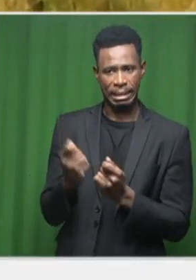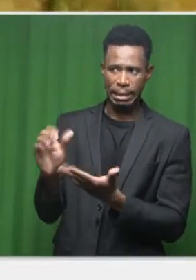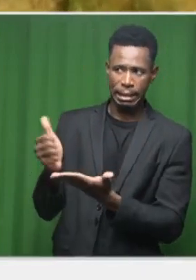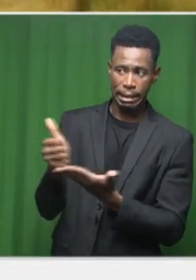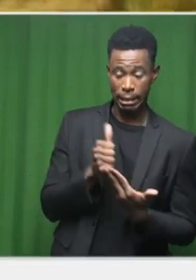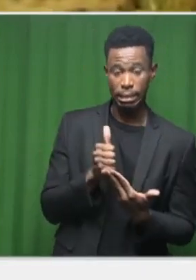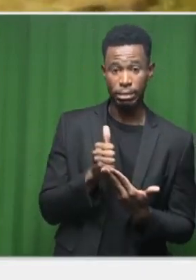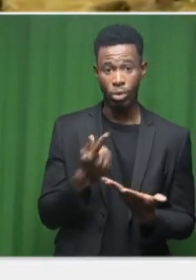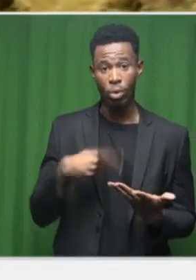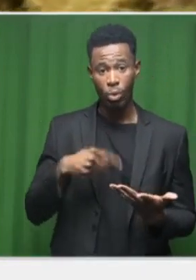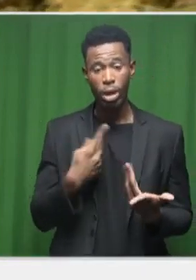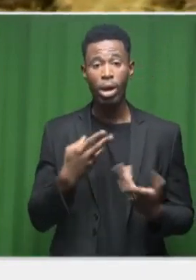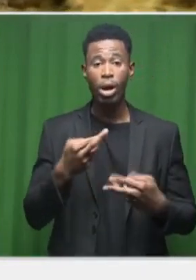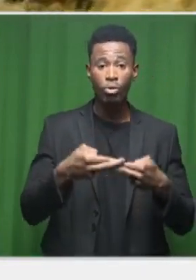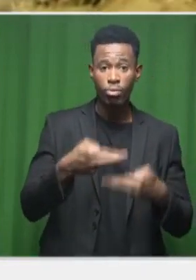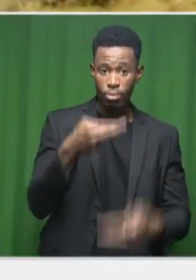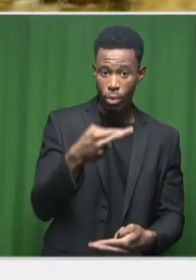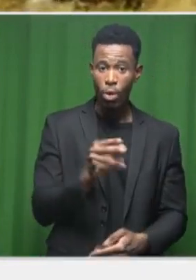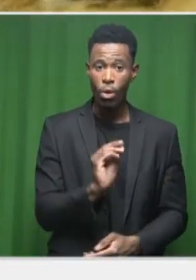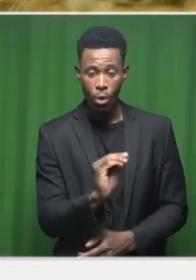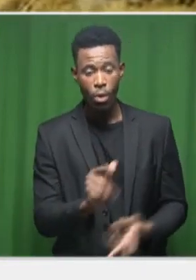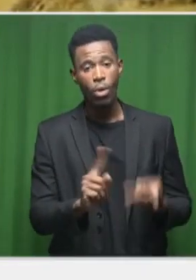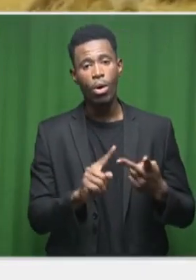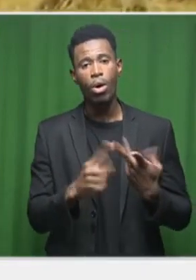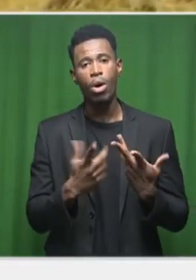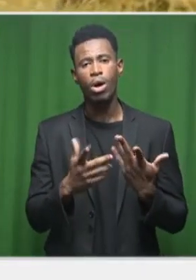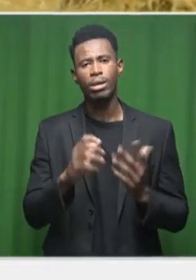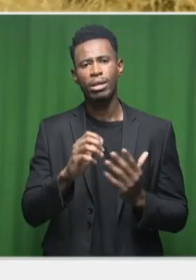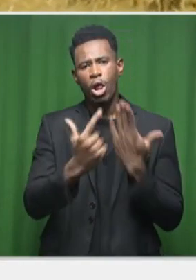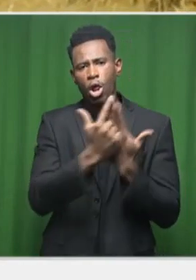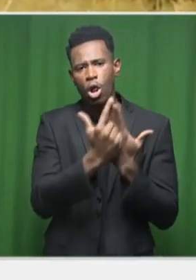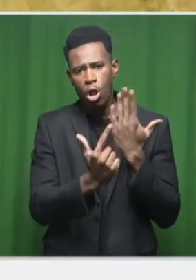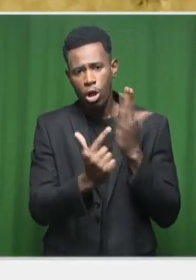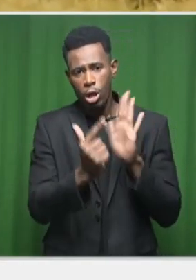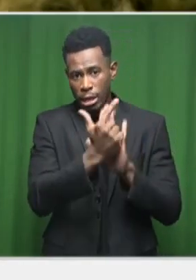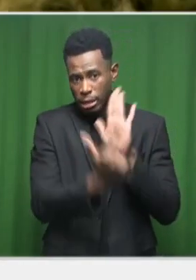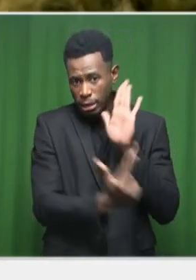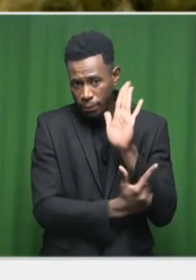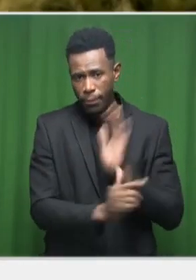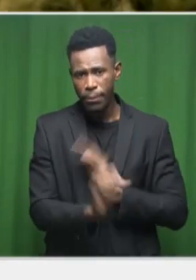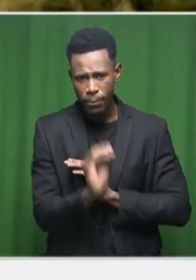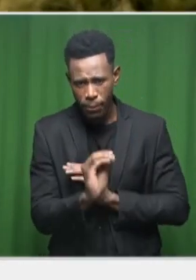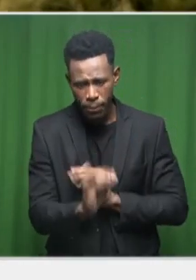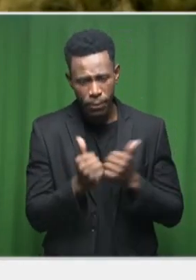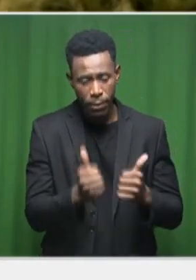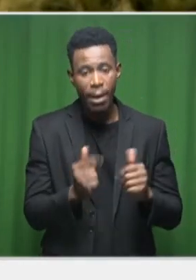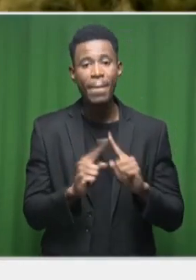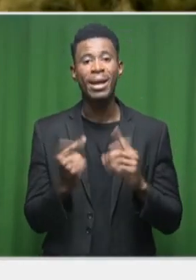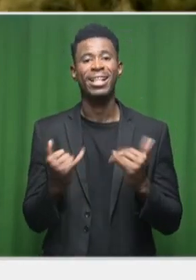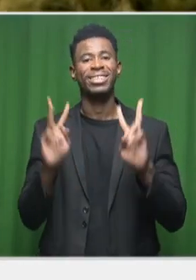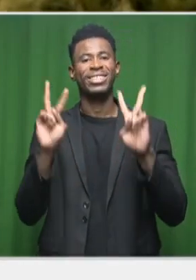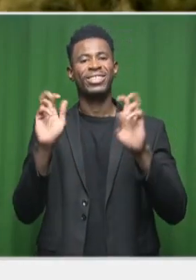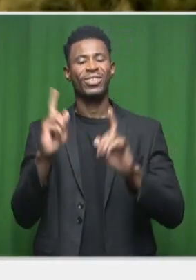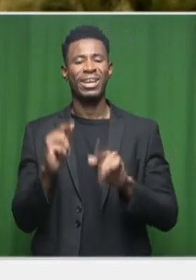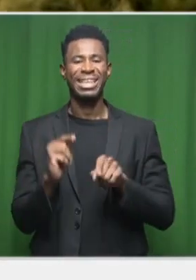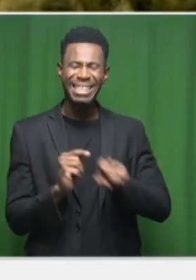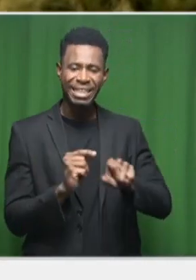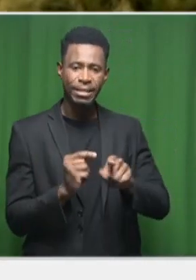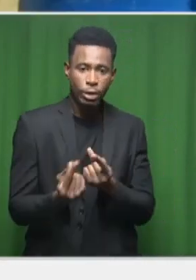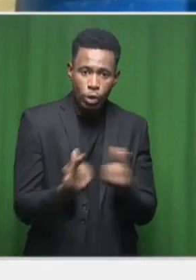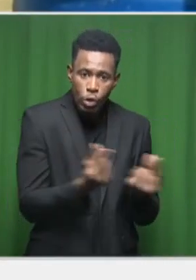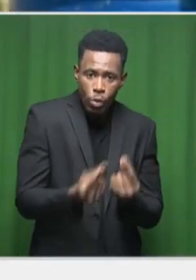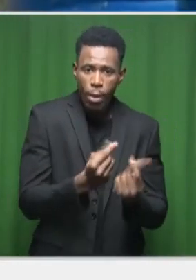legislation. The issue that we are sitting with at this point in time is basically compliance and the enforcement thereof.